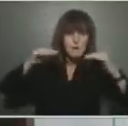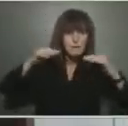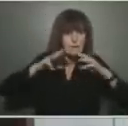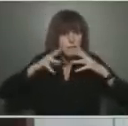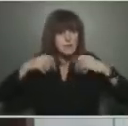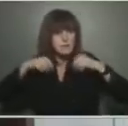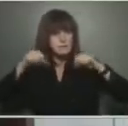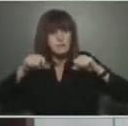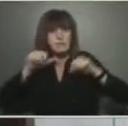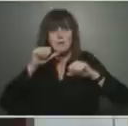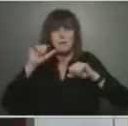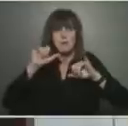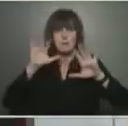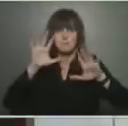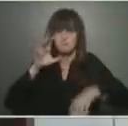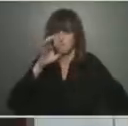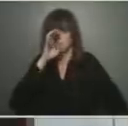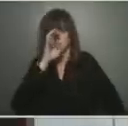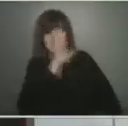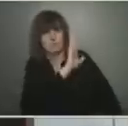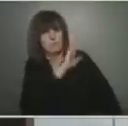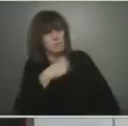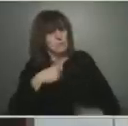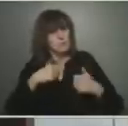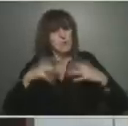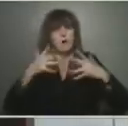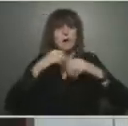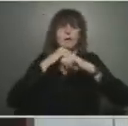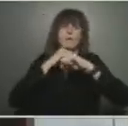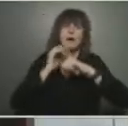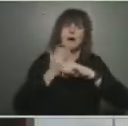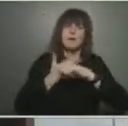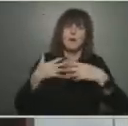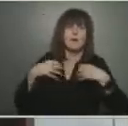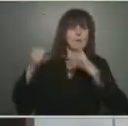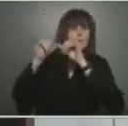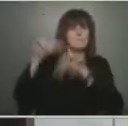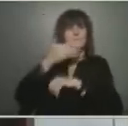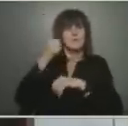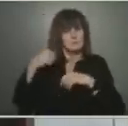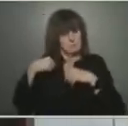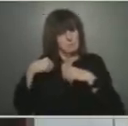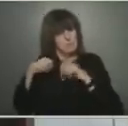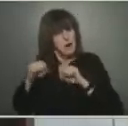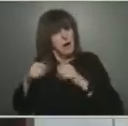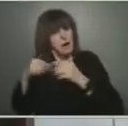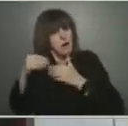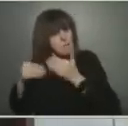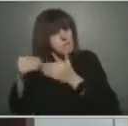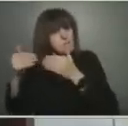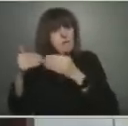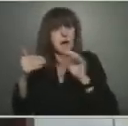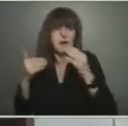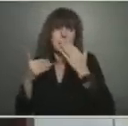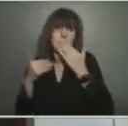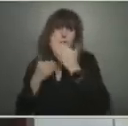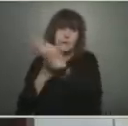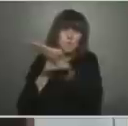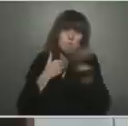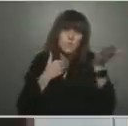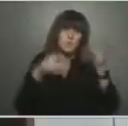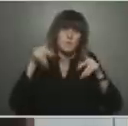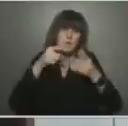best we could. And I do think, thanks to all Ontarians, we've been able to achieve that. So great question. We're